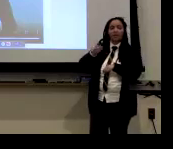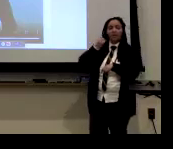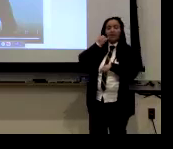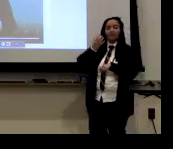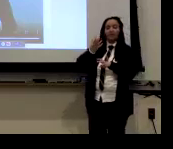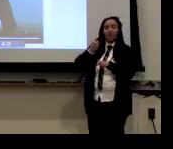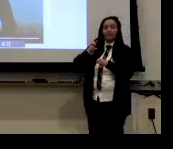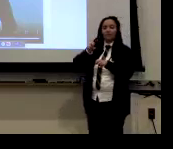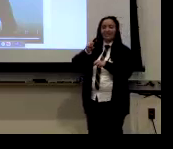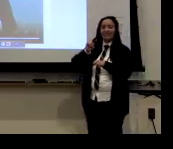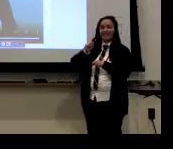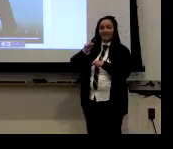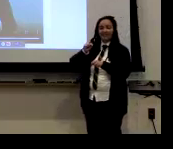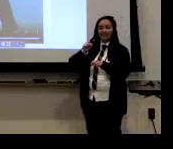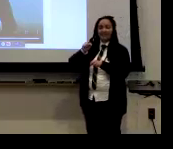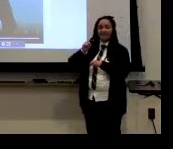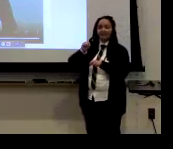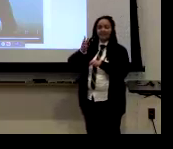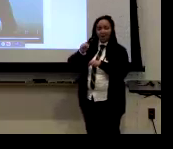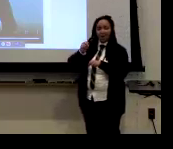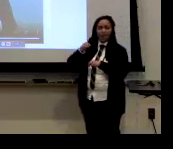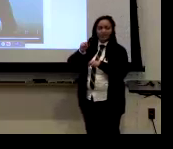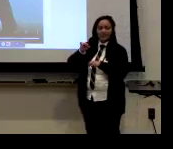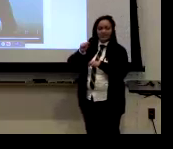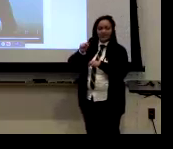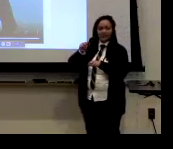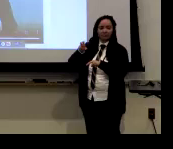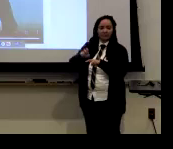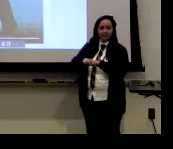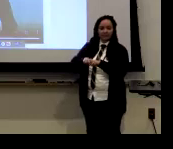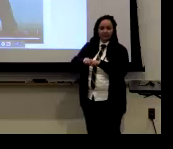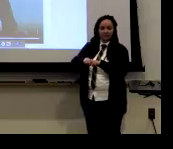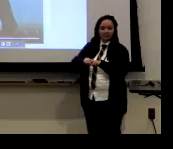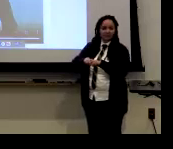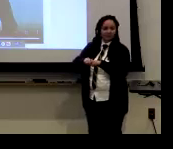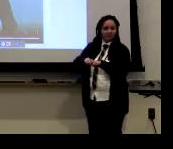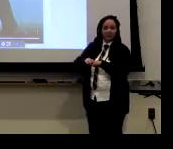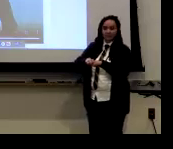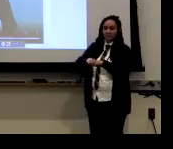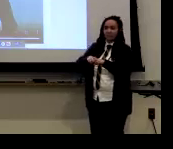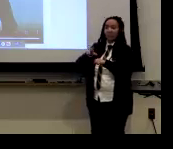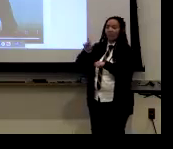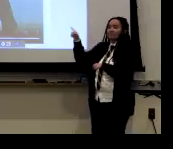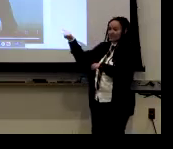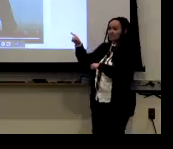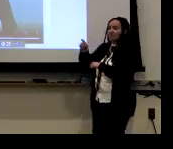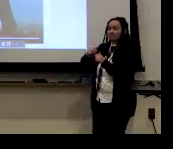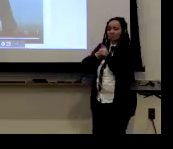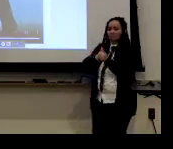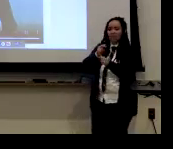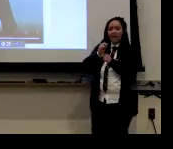chair, the noun. And if you want to sign sit, it's one time. The verb